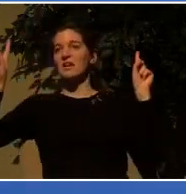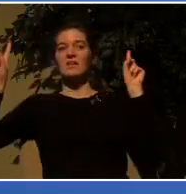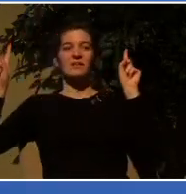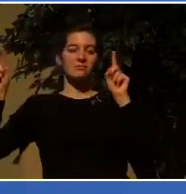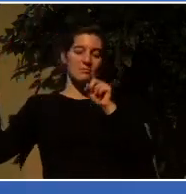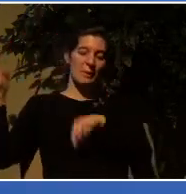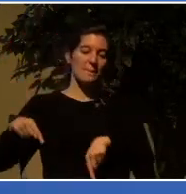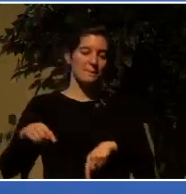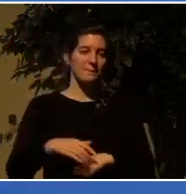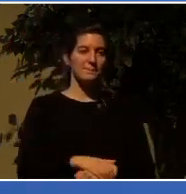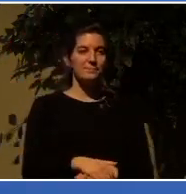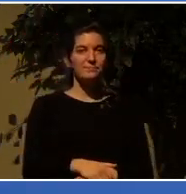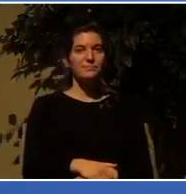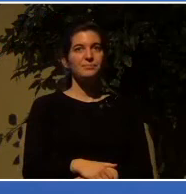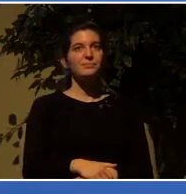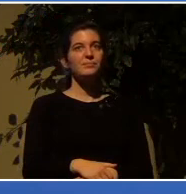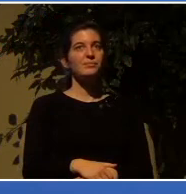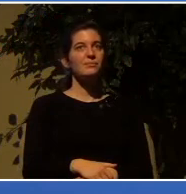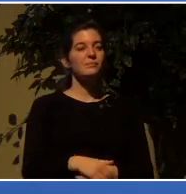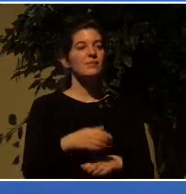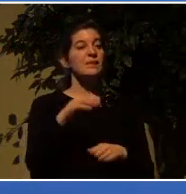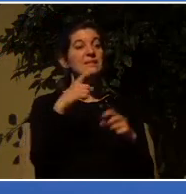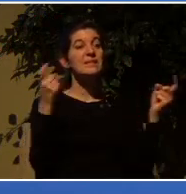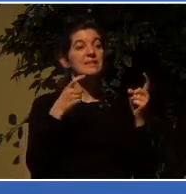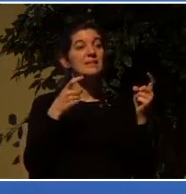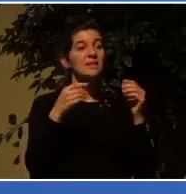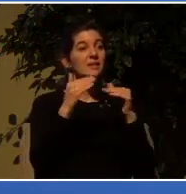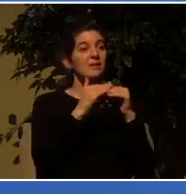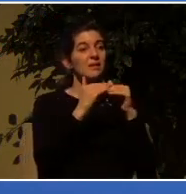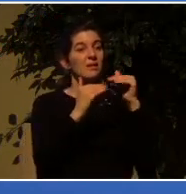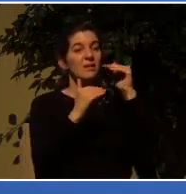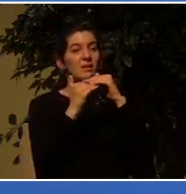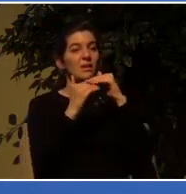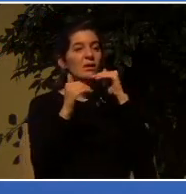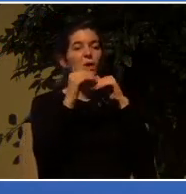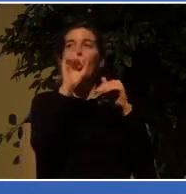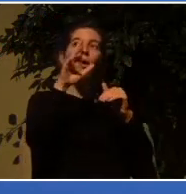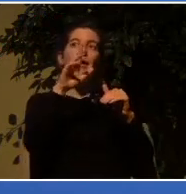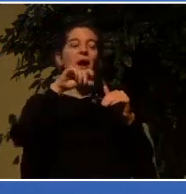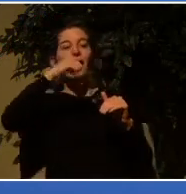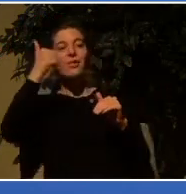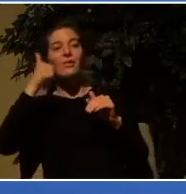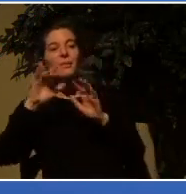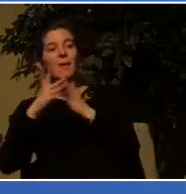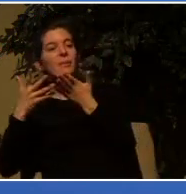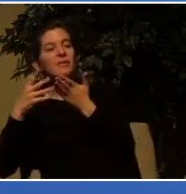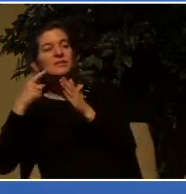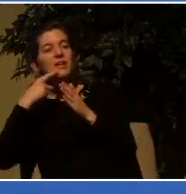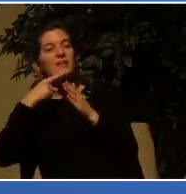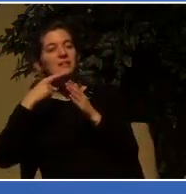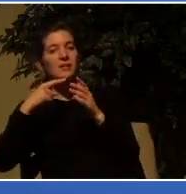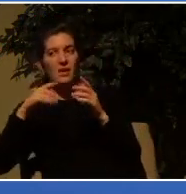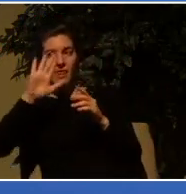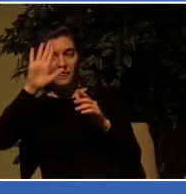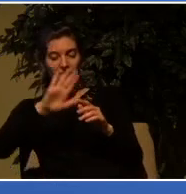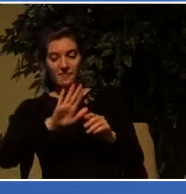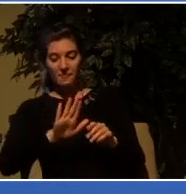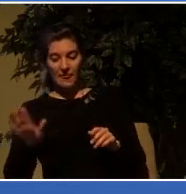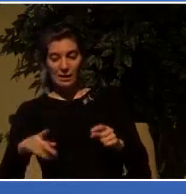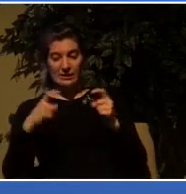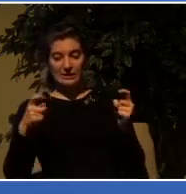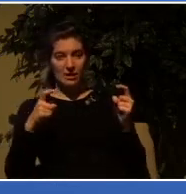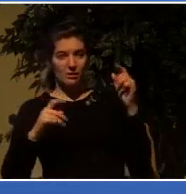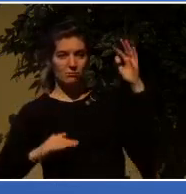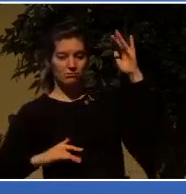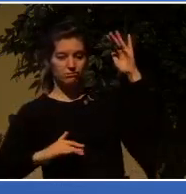says to fulfill the measure of their sins. That's a phrase that occurs about three